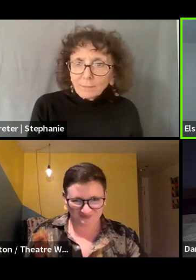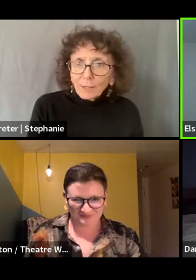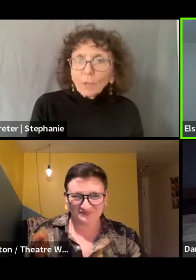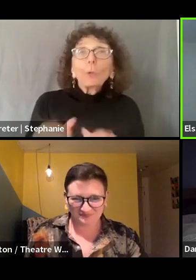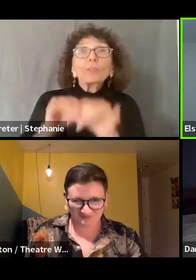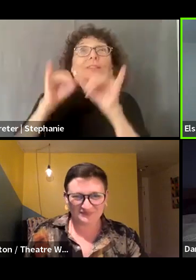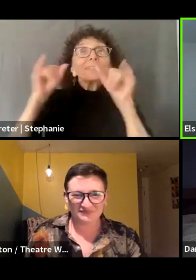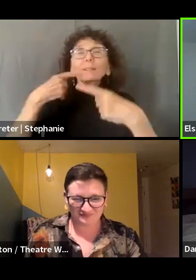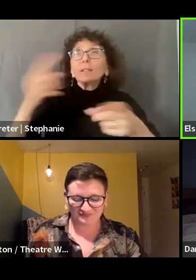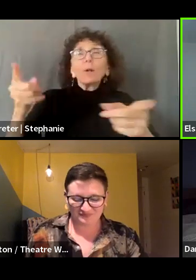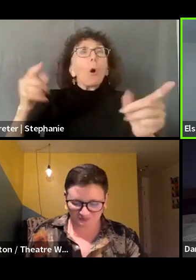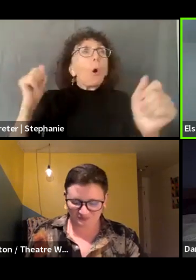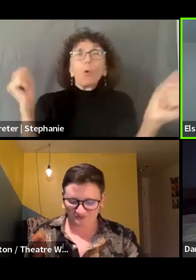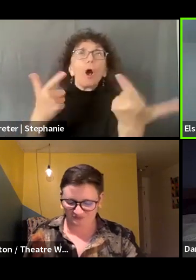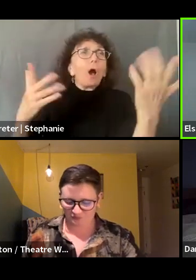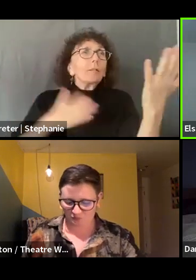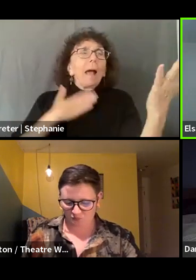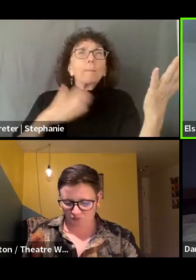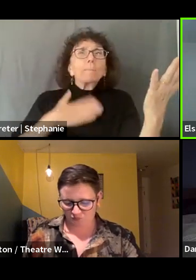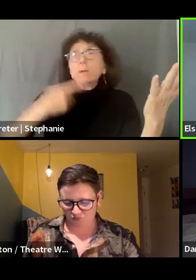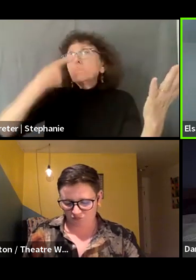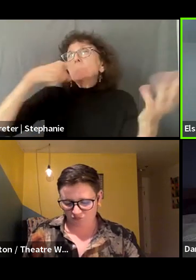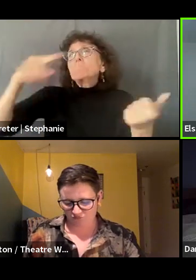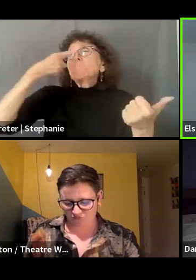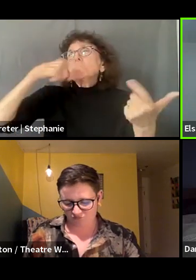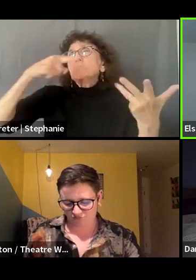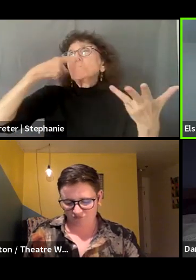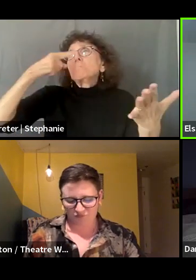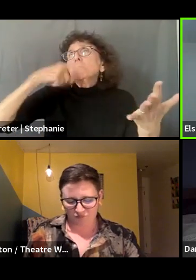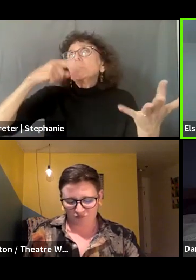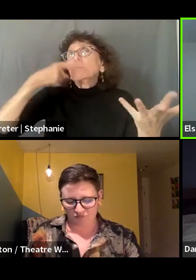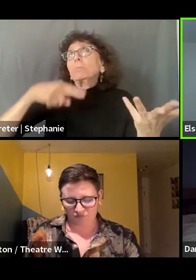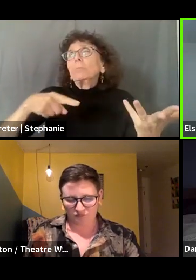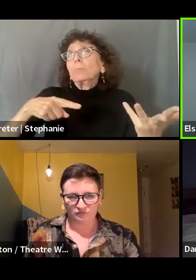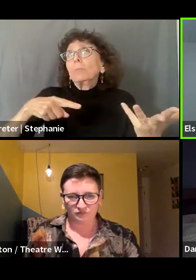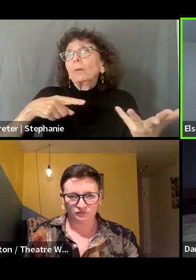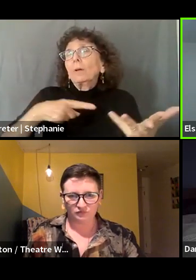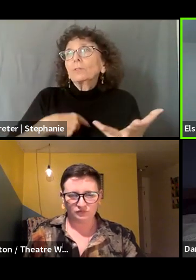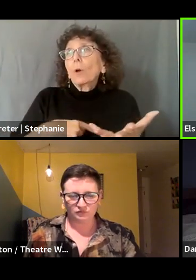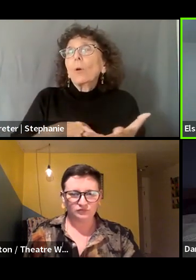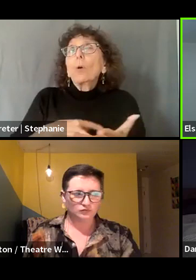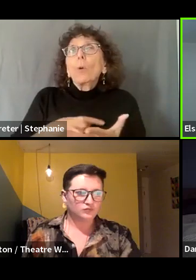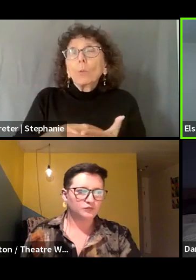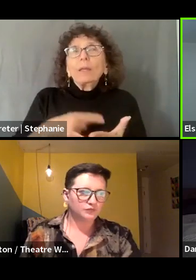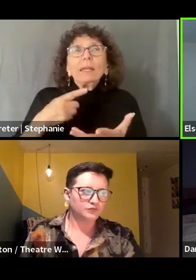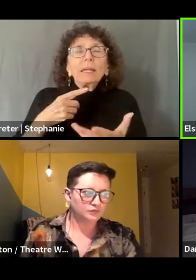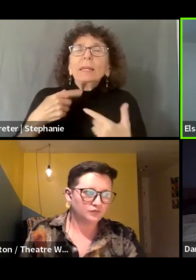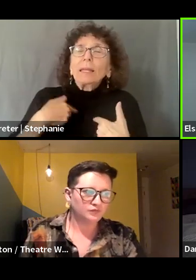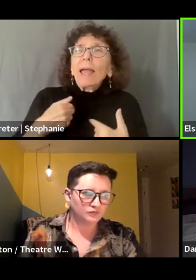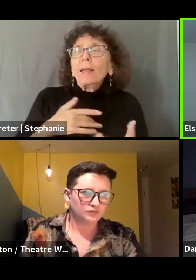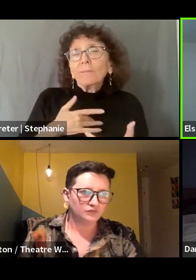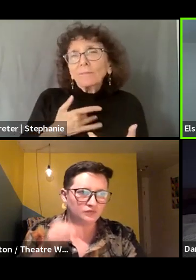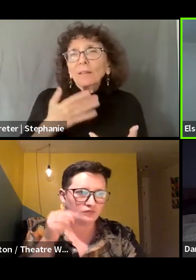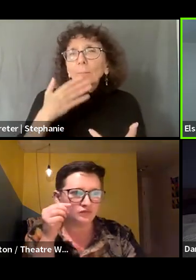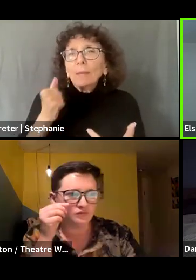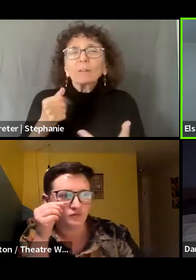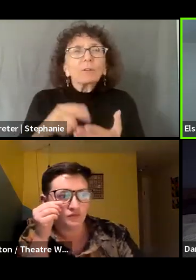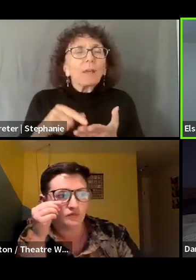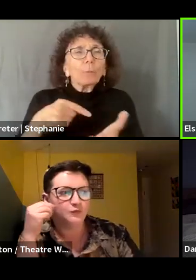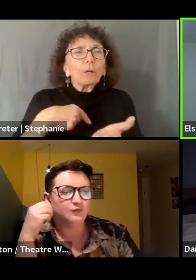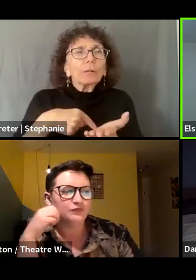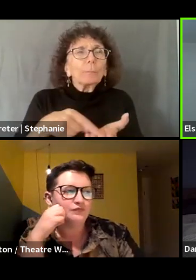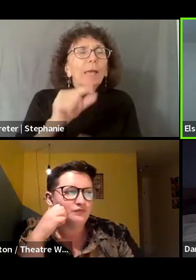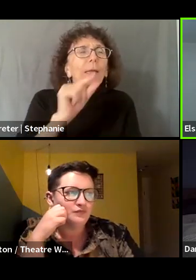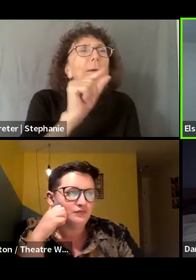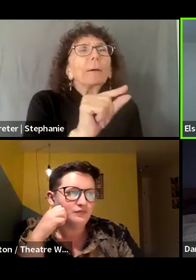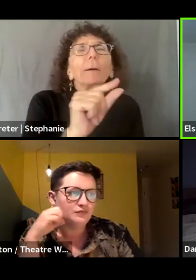tells and that we tell ourselves so that we have like all these sunk costs and we can feel better about like the low rates that we've